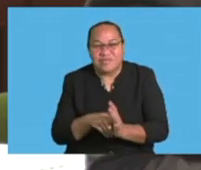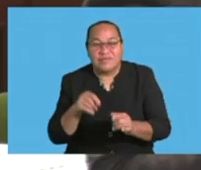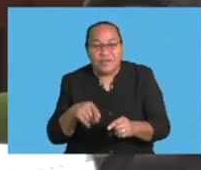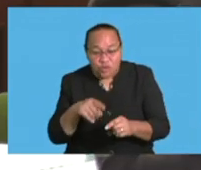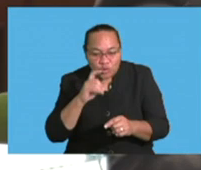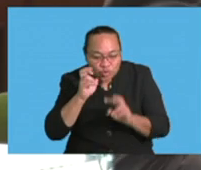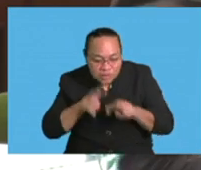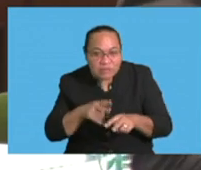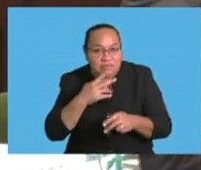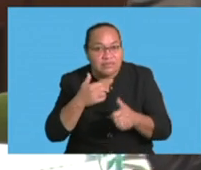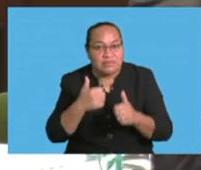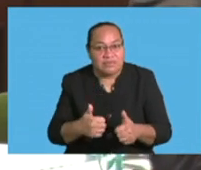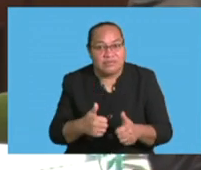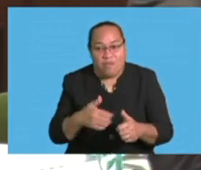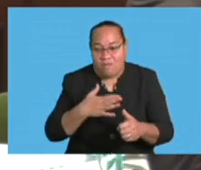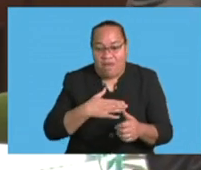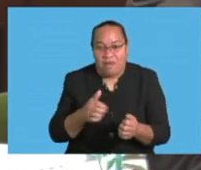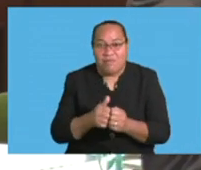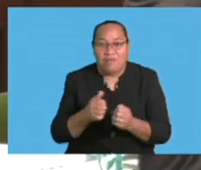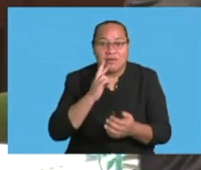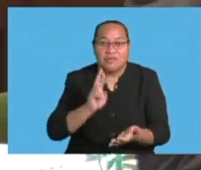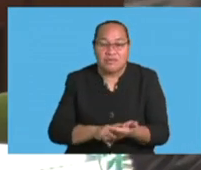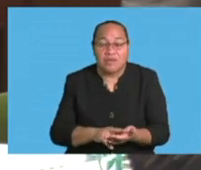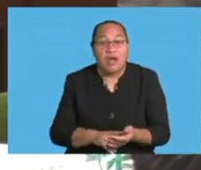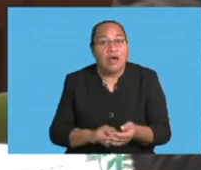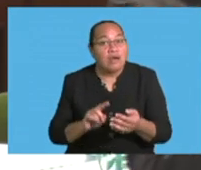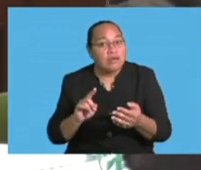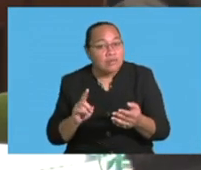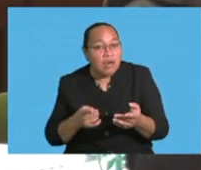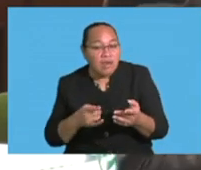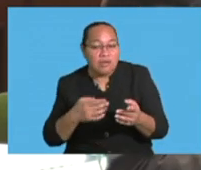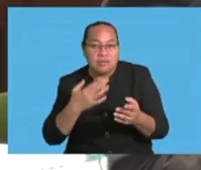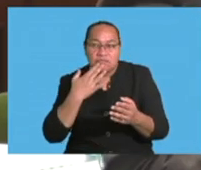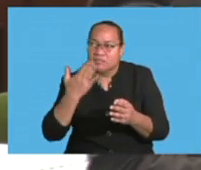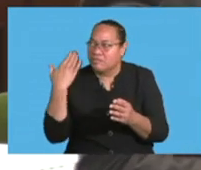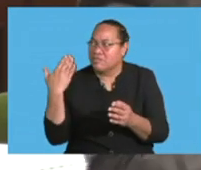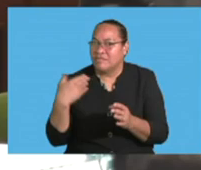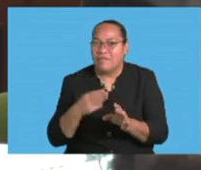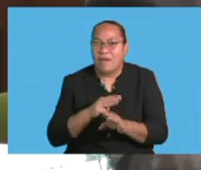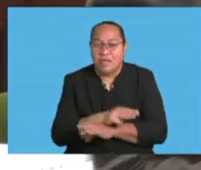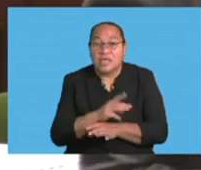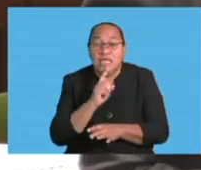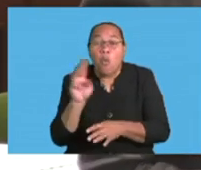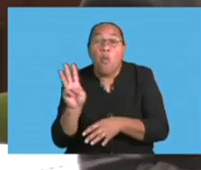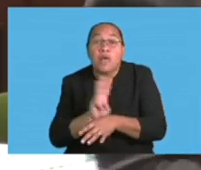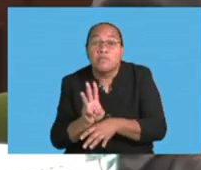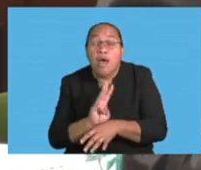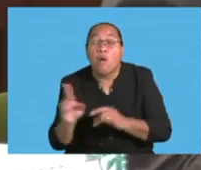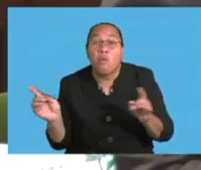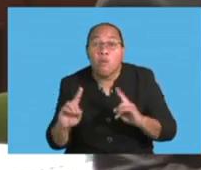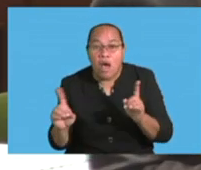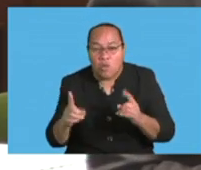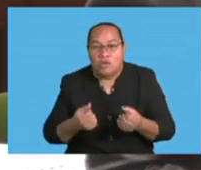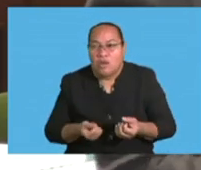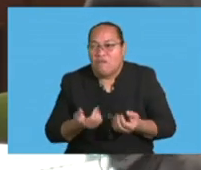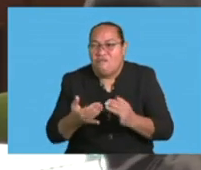So, it was quite telling over the past some months back that Westpac in fact was offering